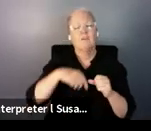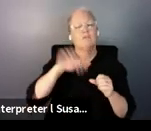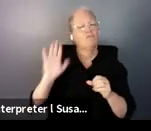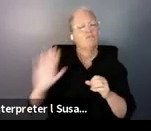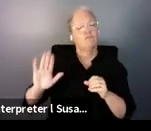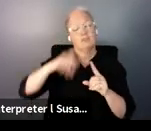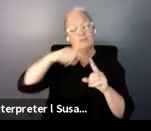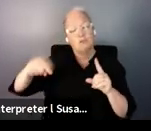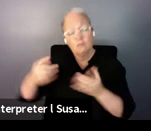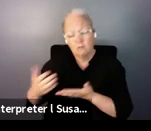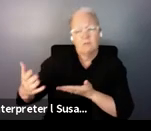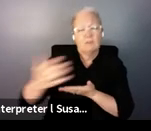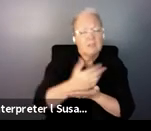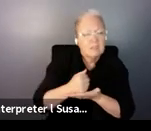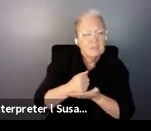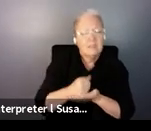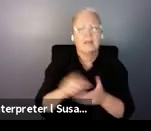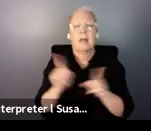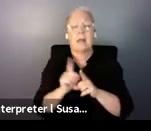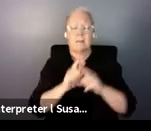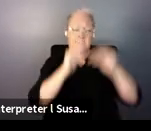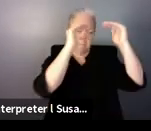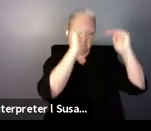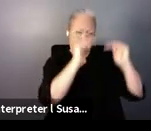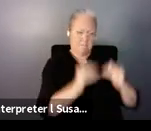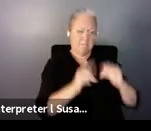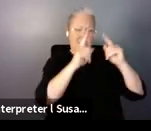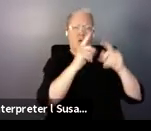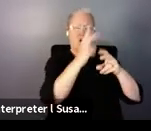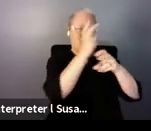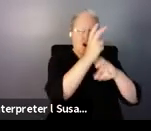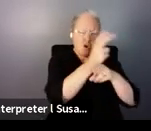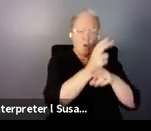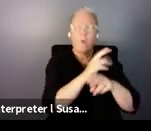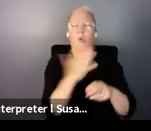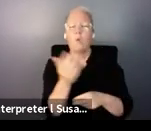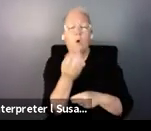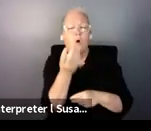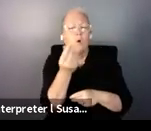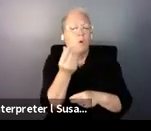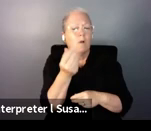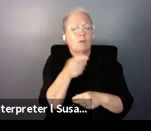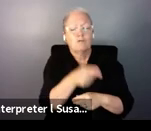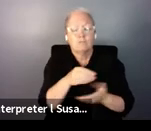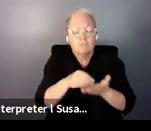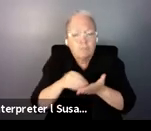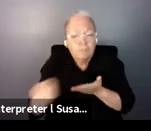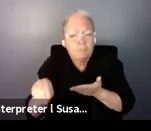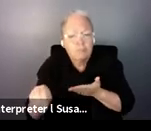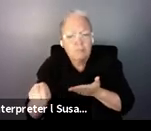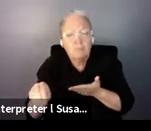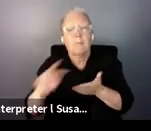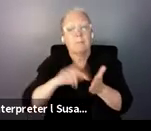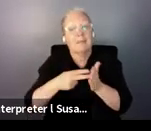different functioning difficulties, the costs they would incur in seeking participation.